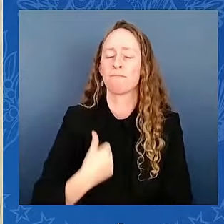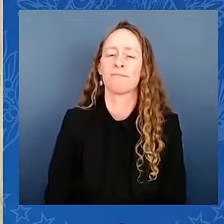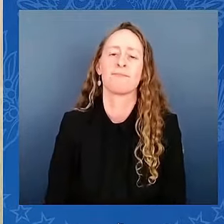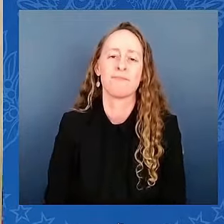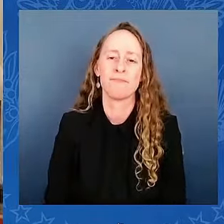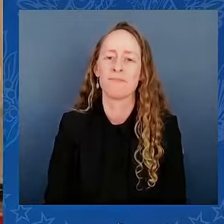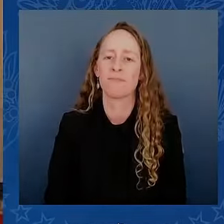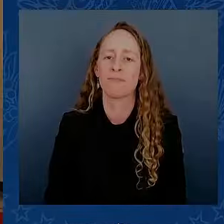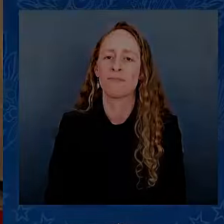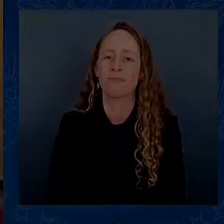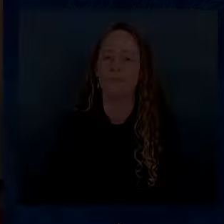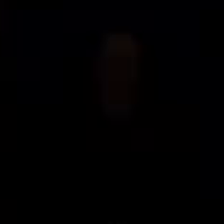President? good night. When